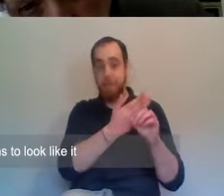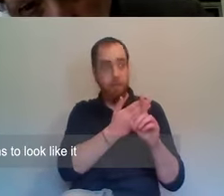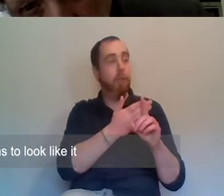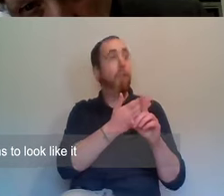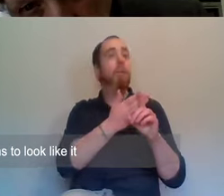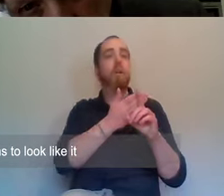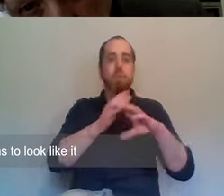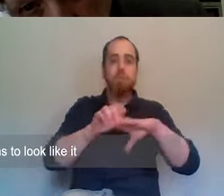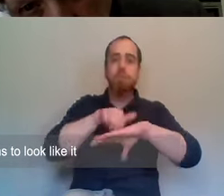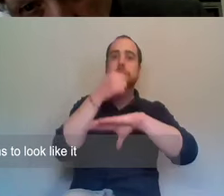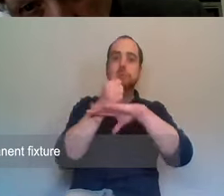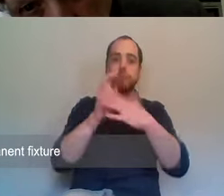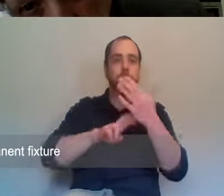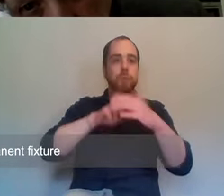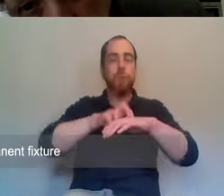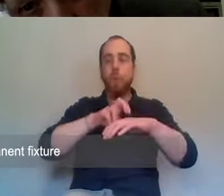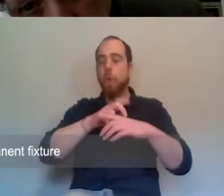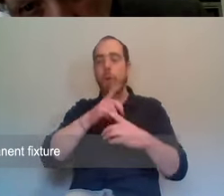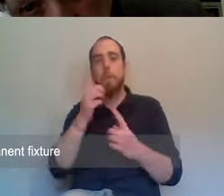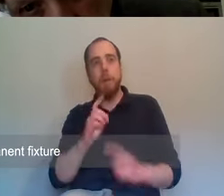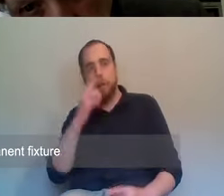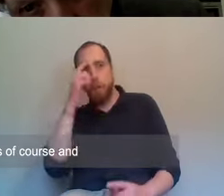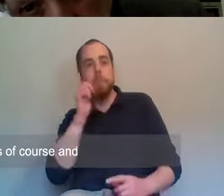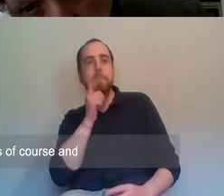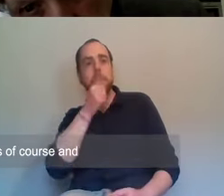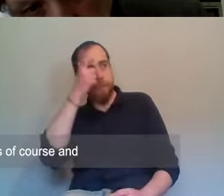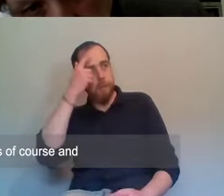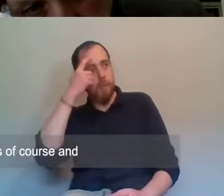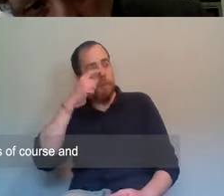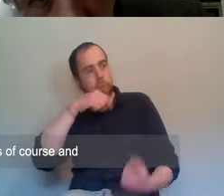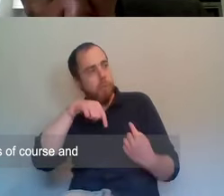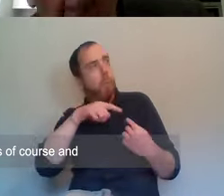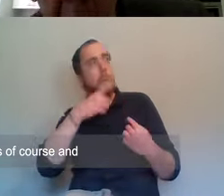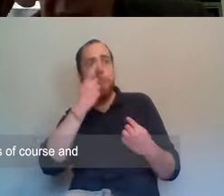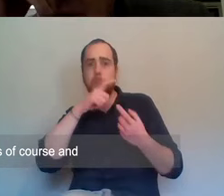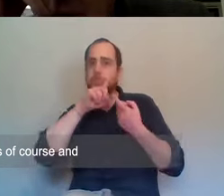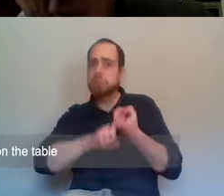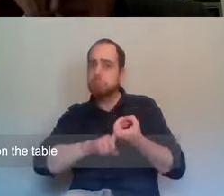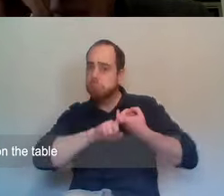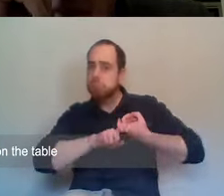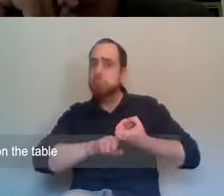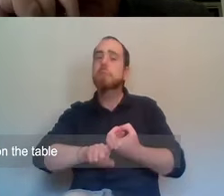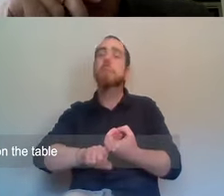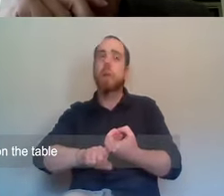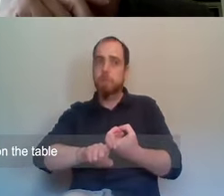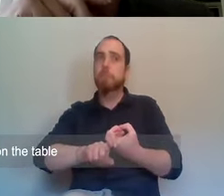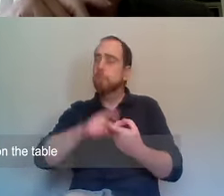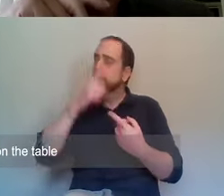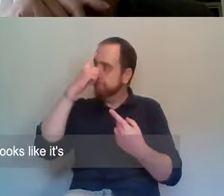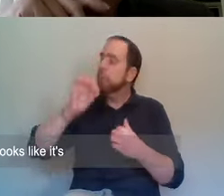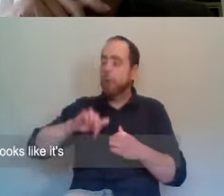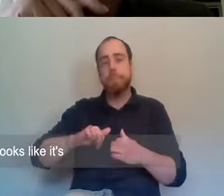like it could be a permanent fixture. It's before the Troubles, of course. And then everything's on the table. But